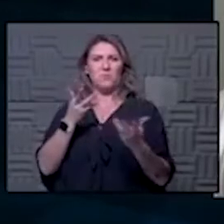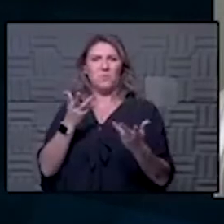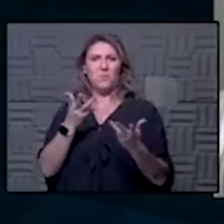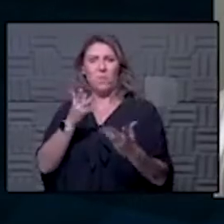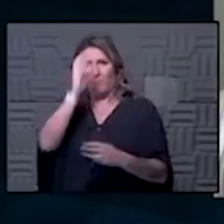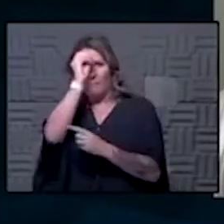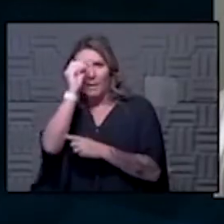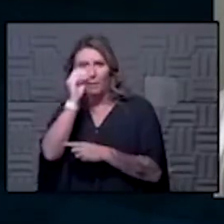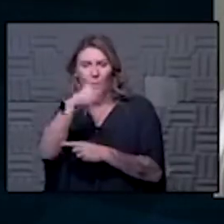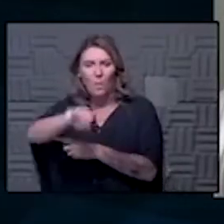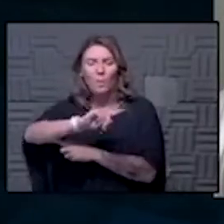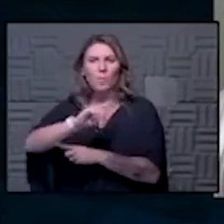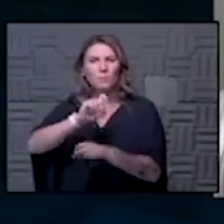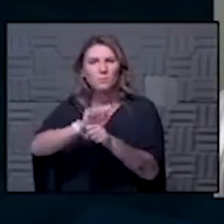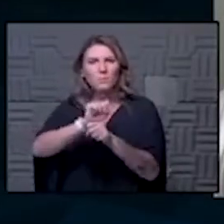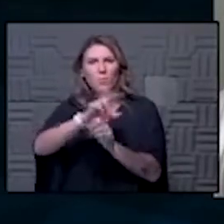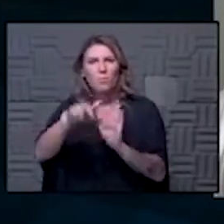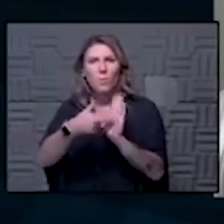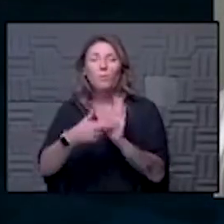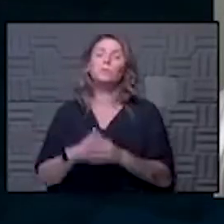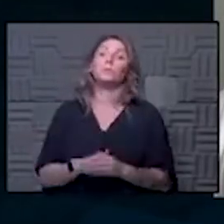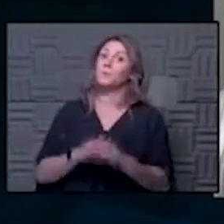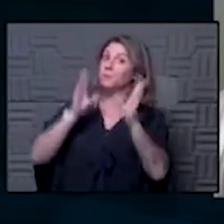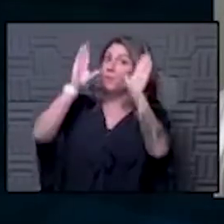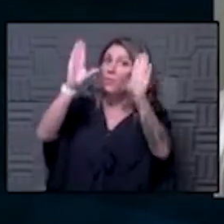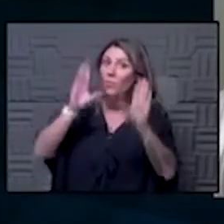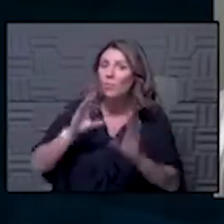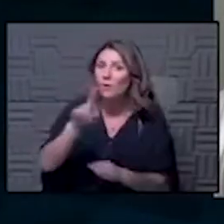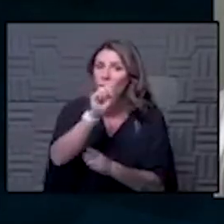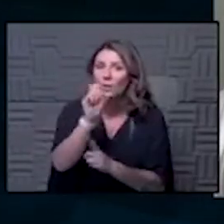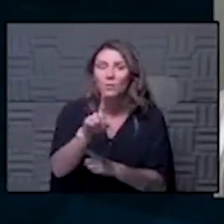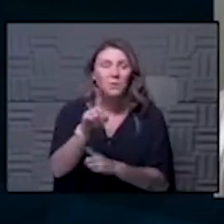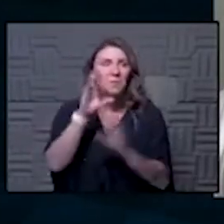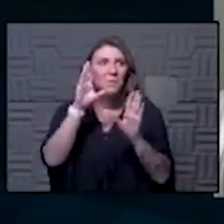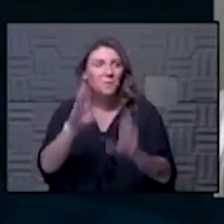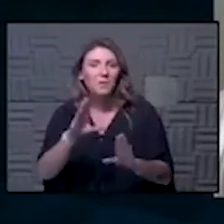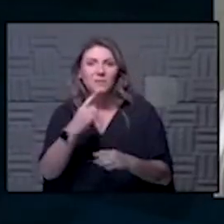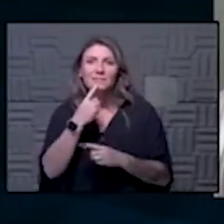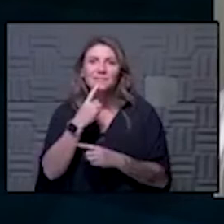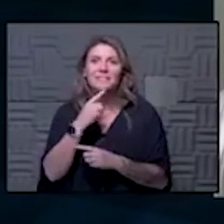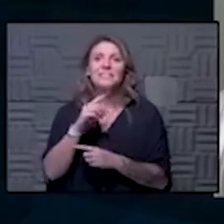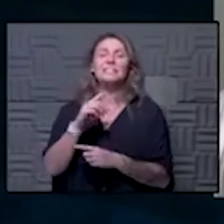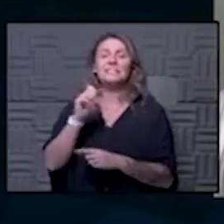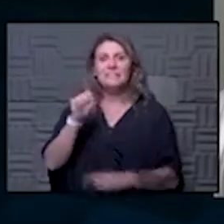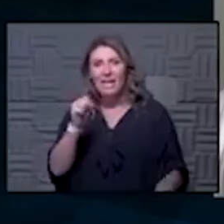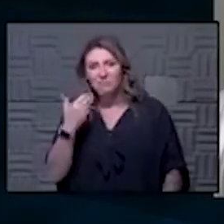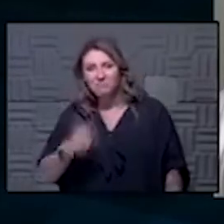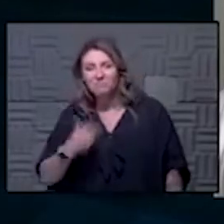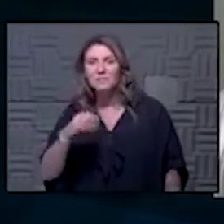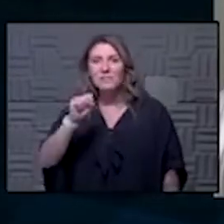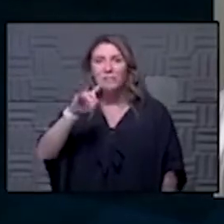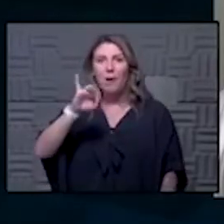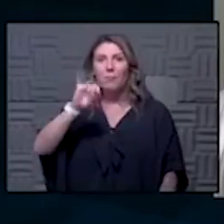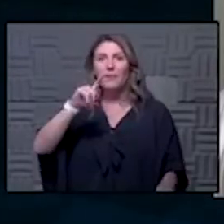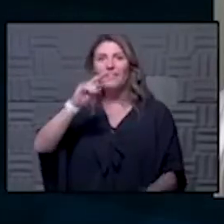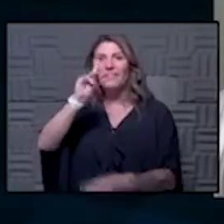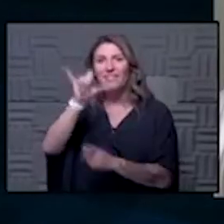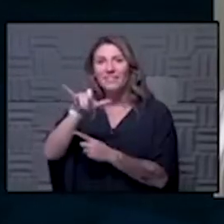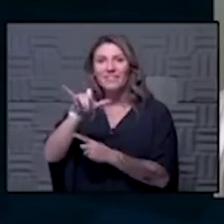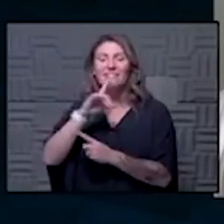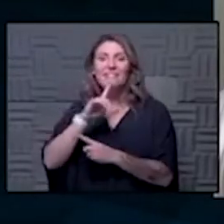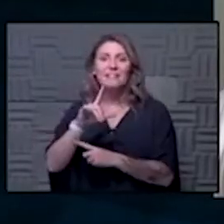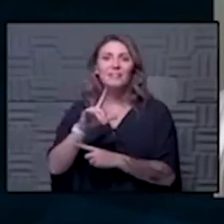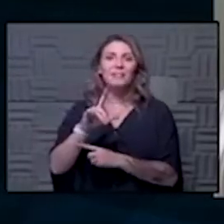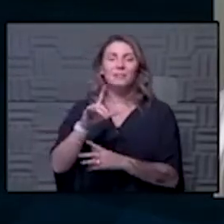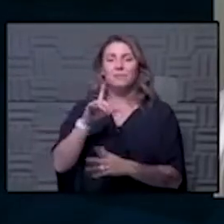those positions yeah what a great question what a great way to say that and this is Dr. Sabapathy so the the state of the union is